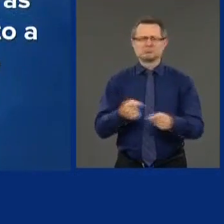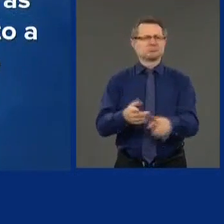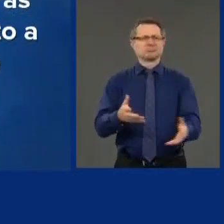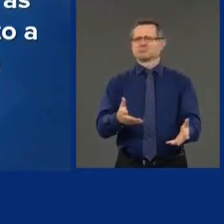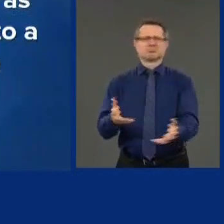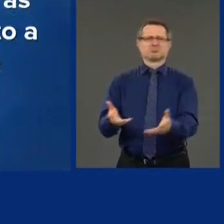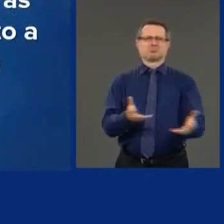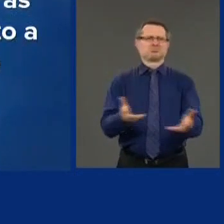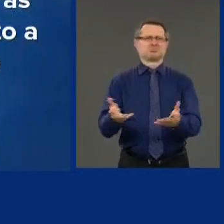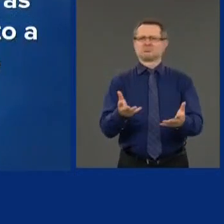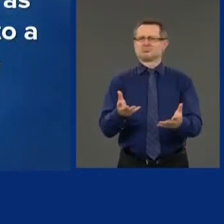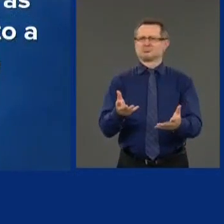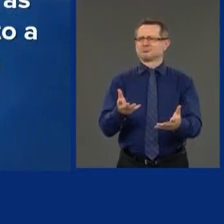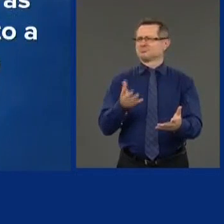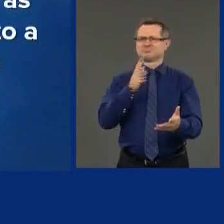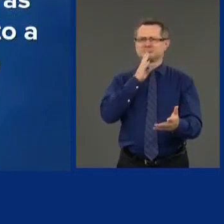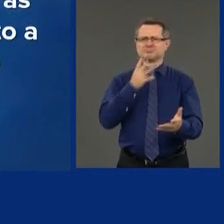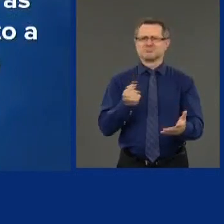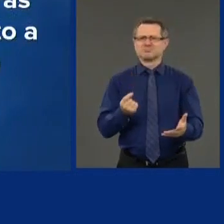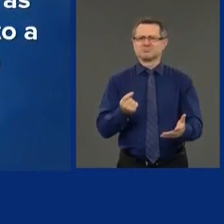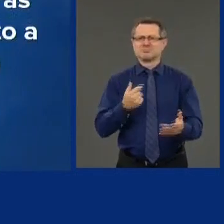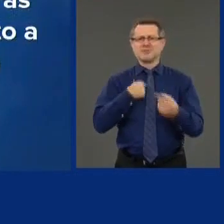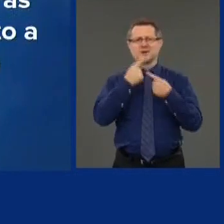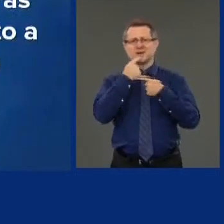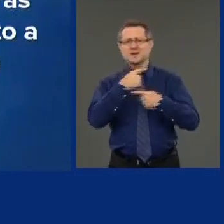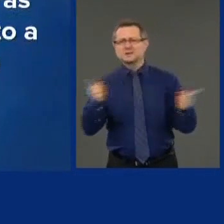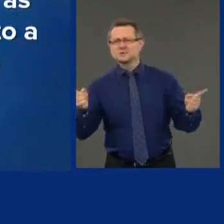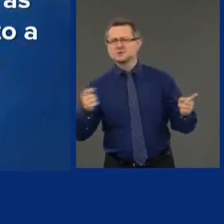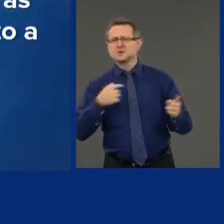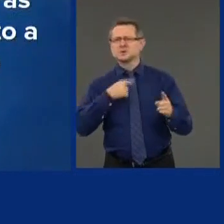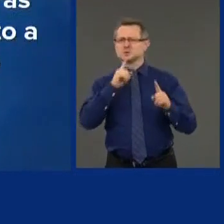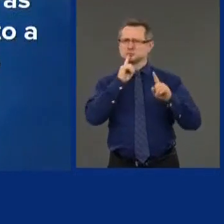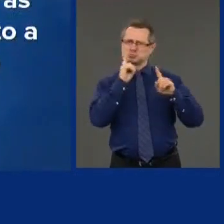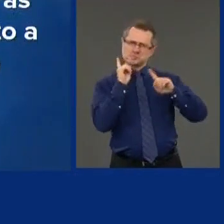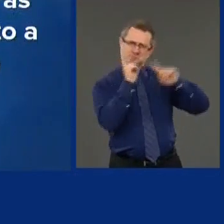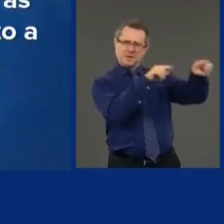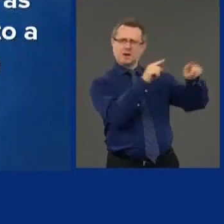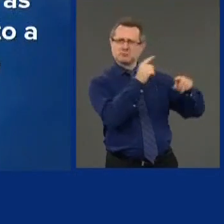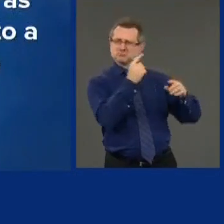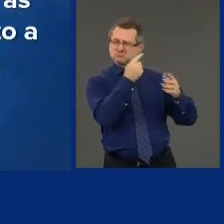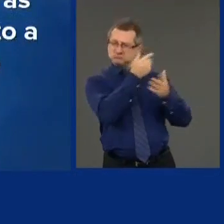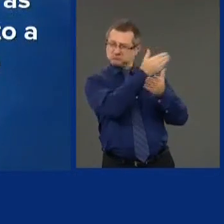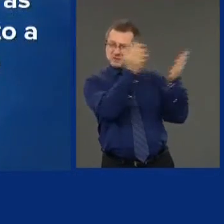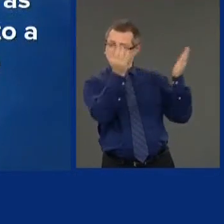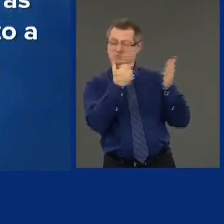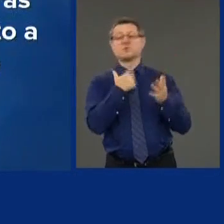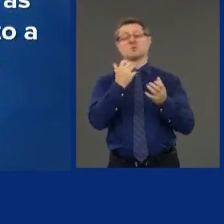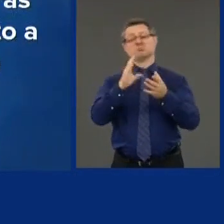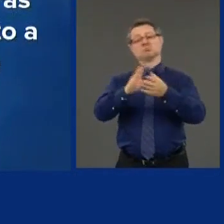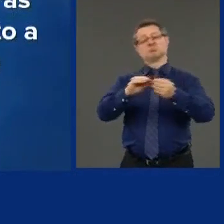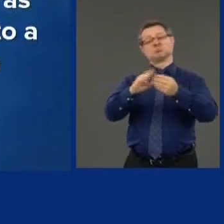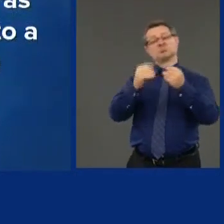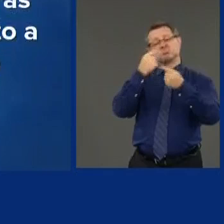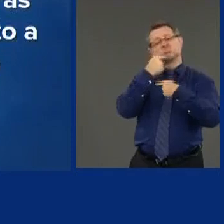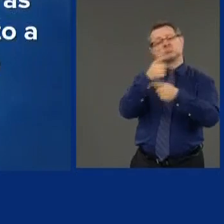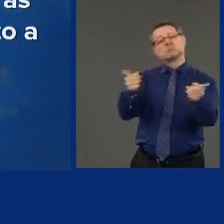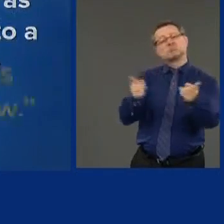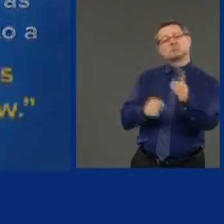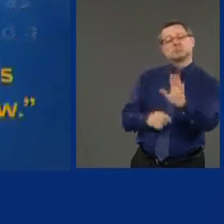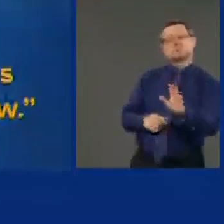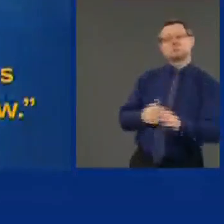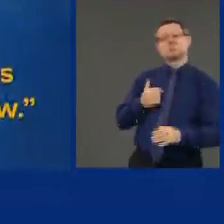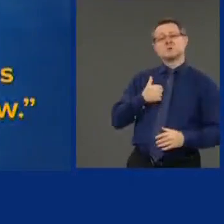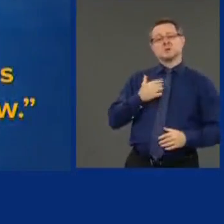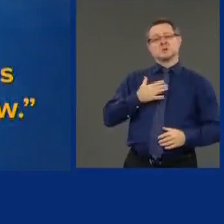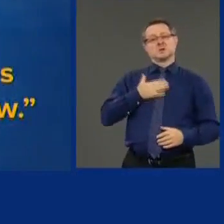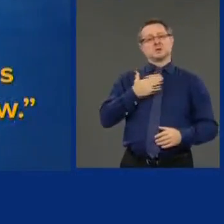I do a statement in response to their dropping it, saying, basically, I'm glad it's